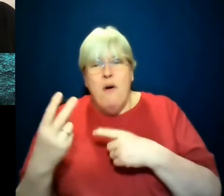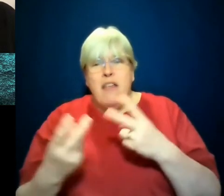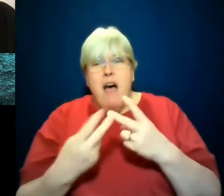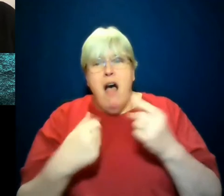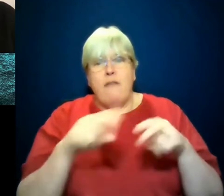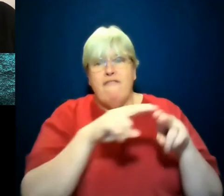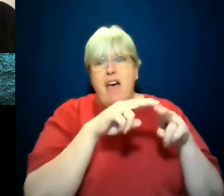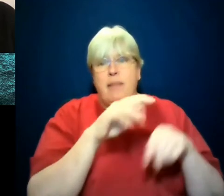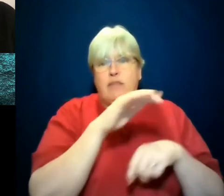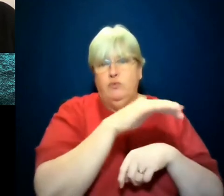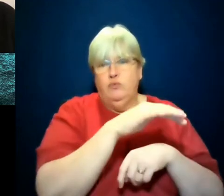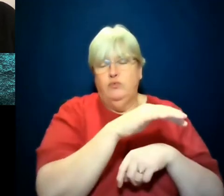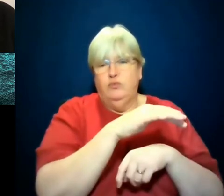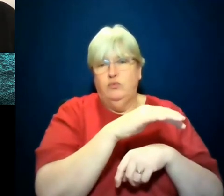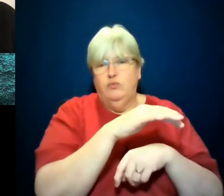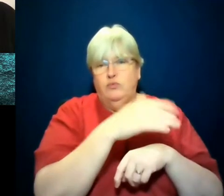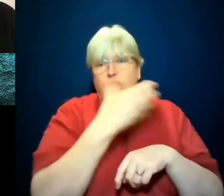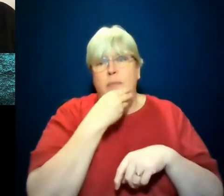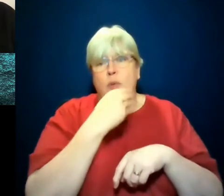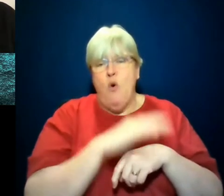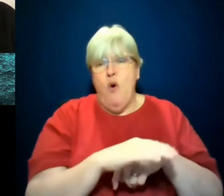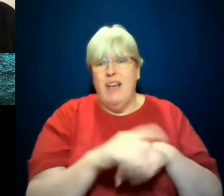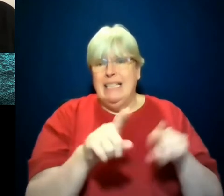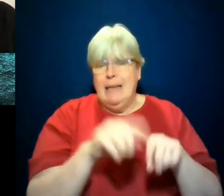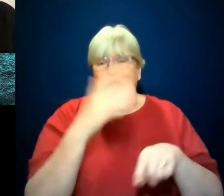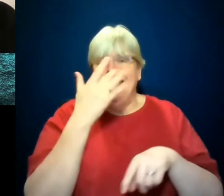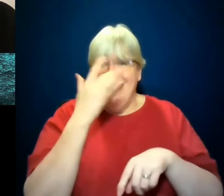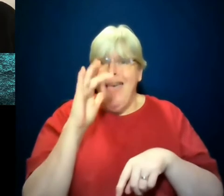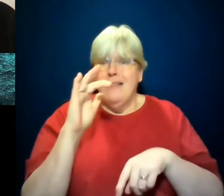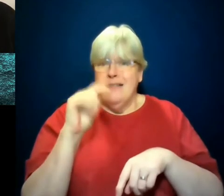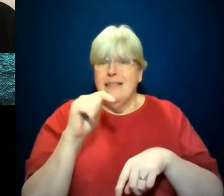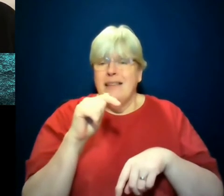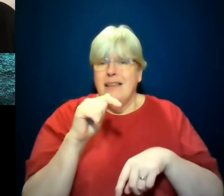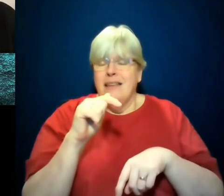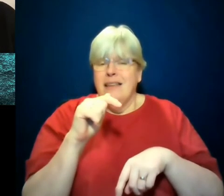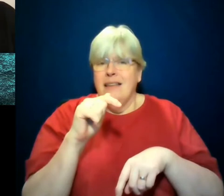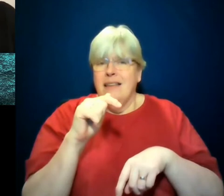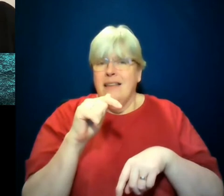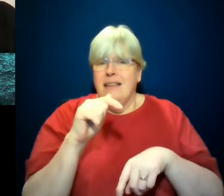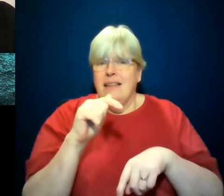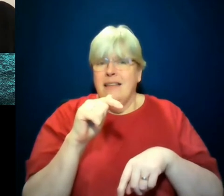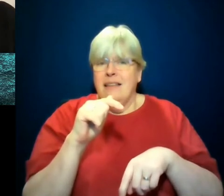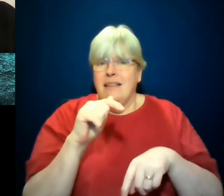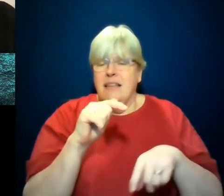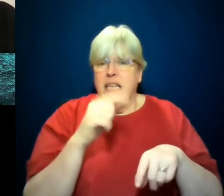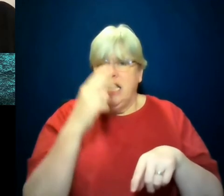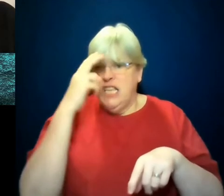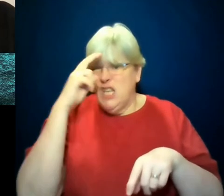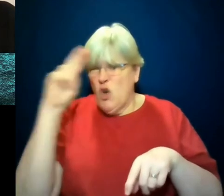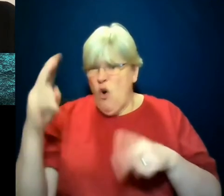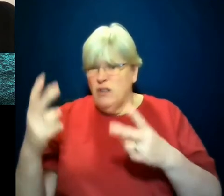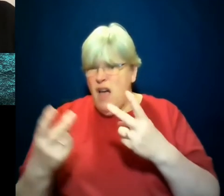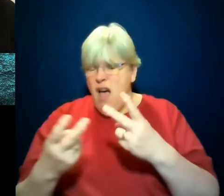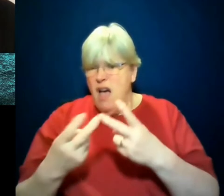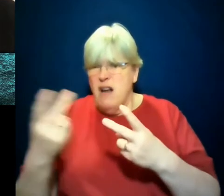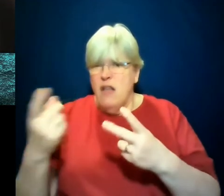There was a family of a little boy, also 10, who had called another, his white